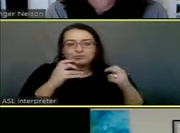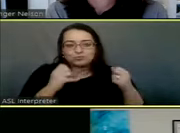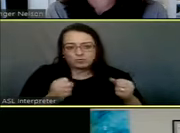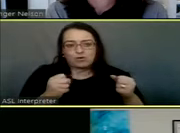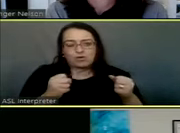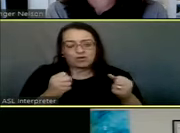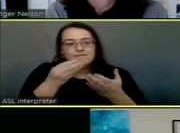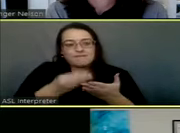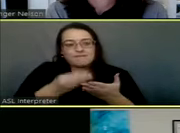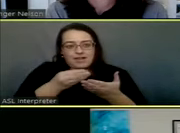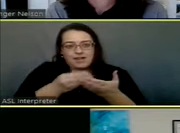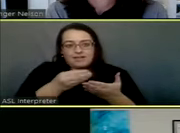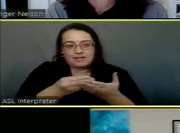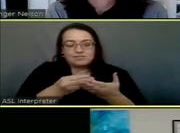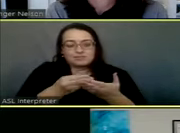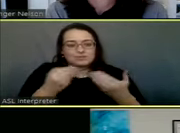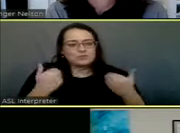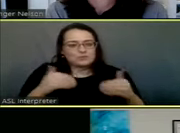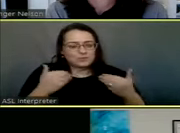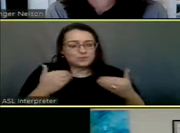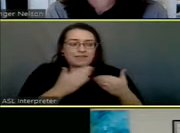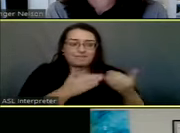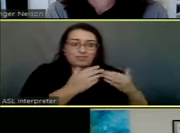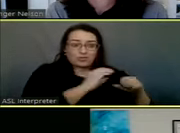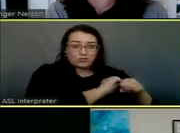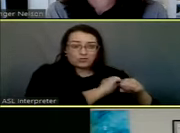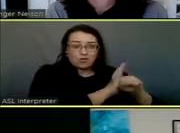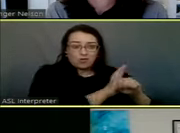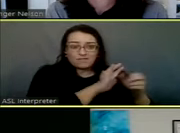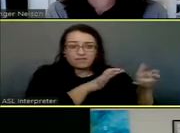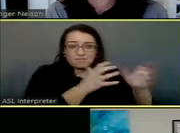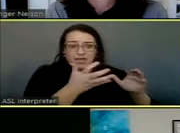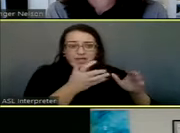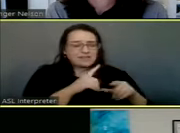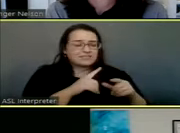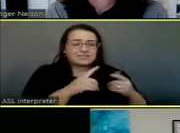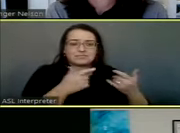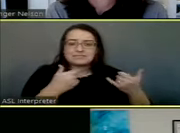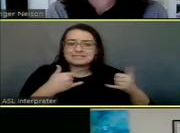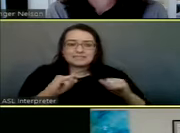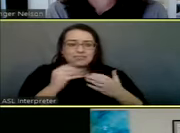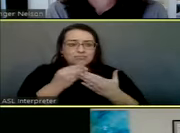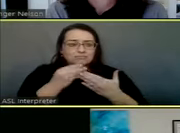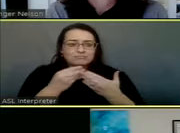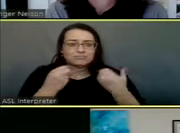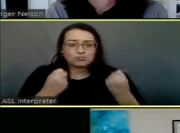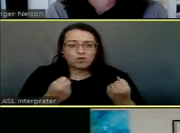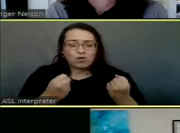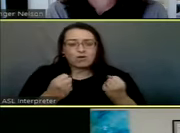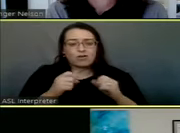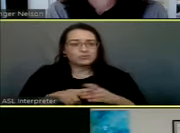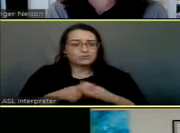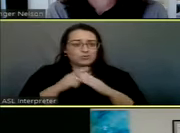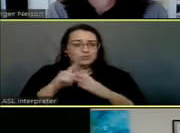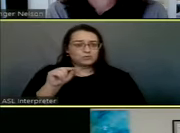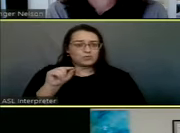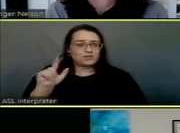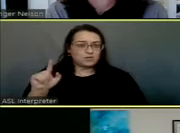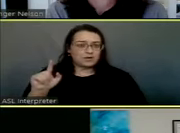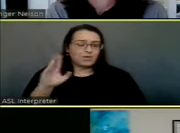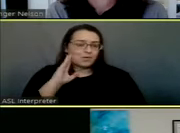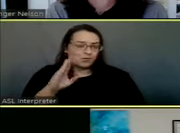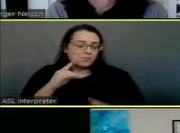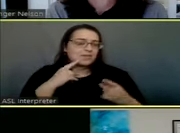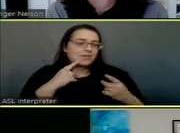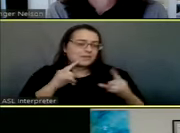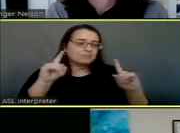position coming out of COVID and starting 2021. 2021 and it will be a very productive year for the